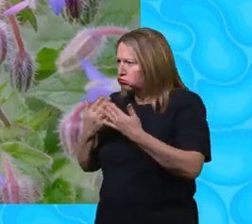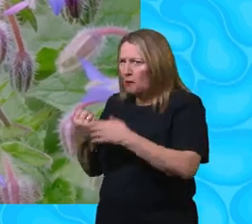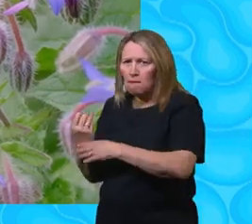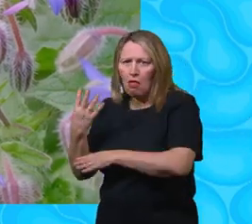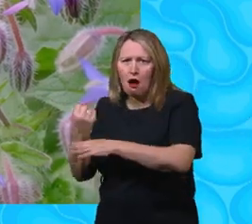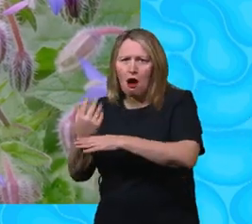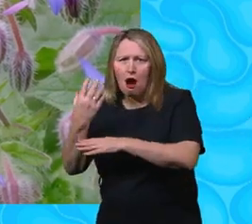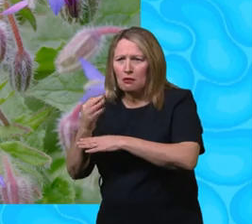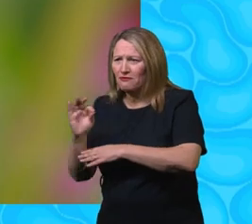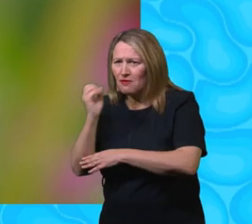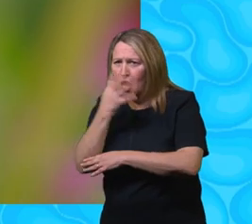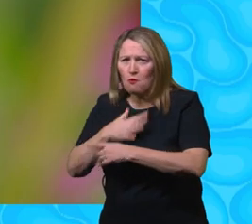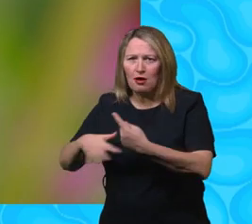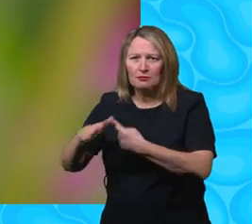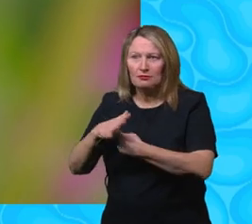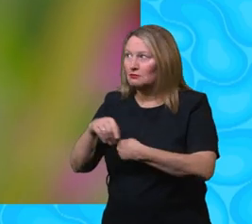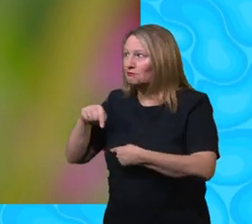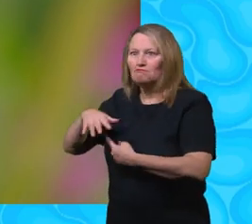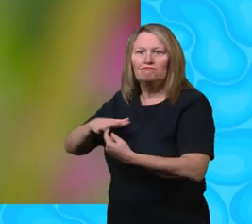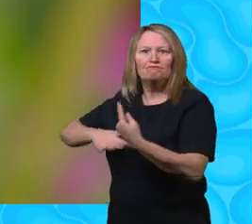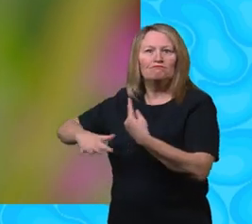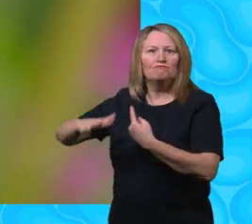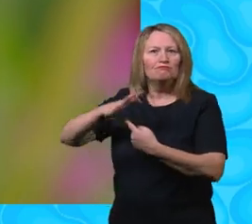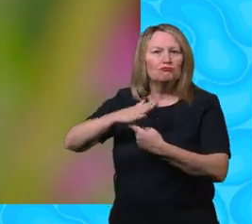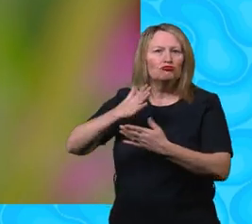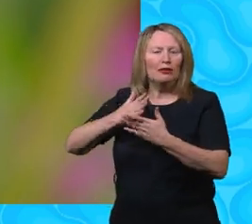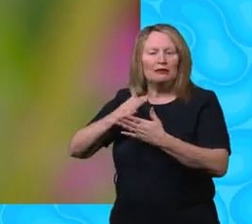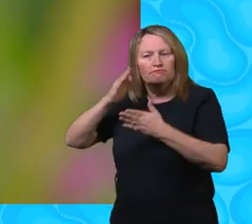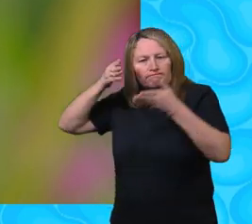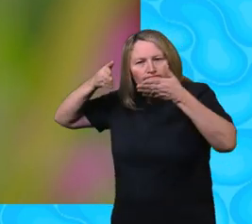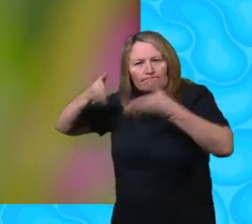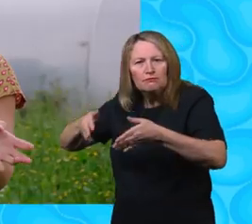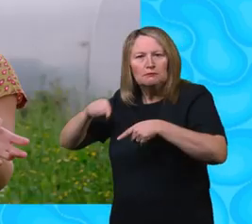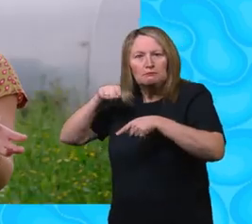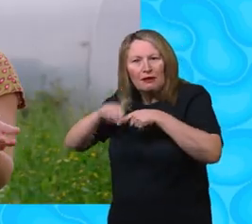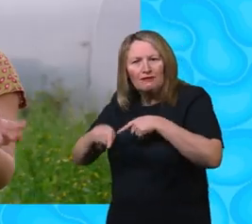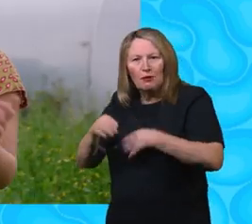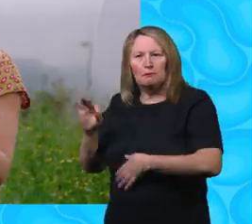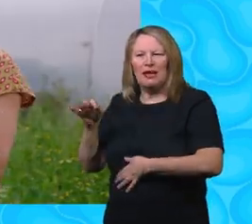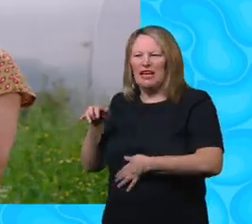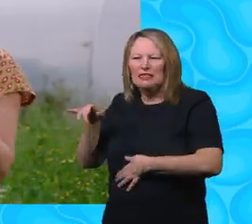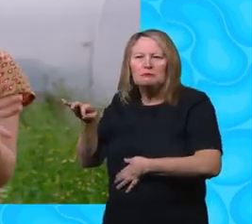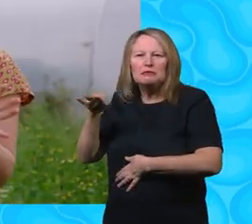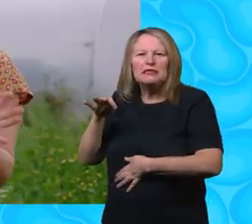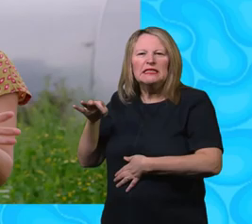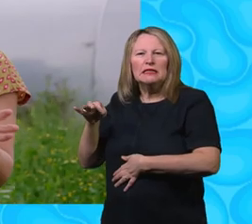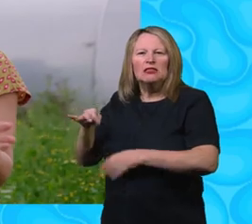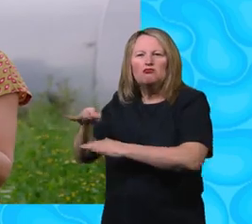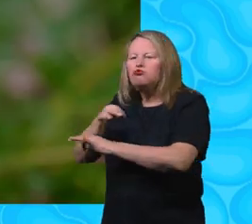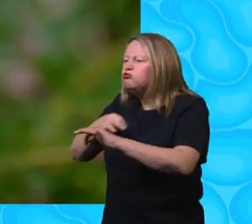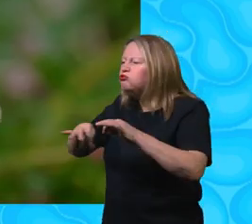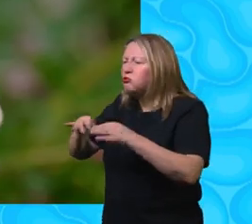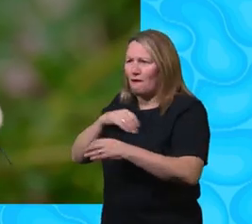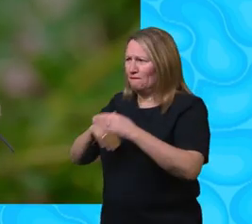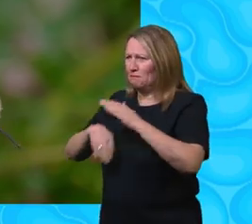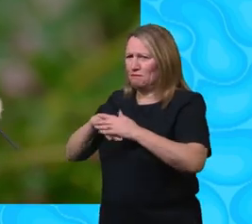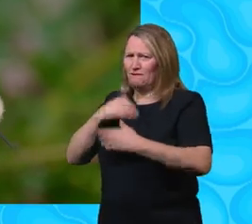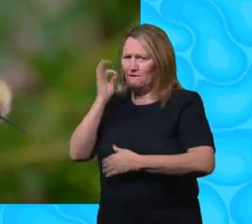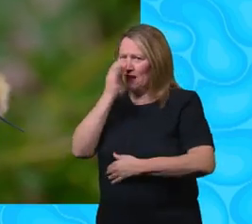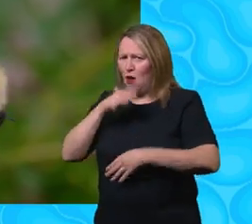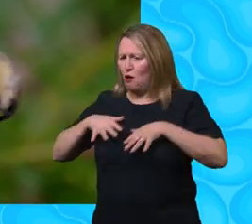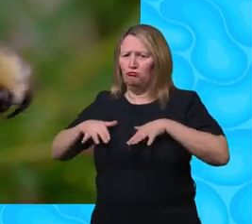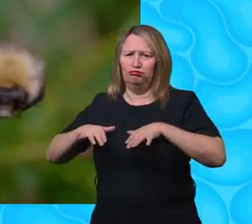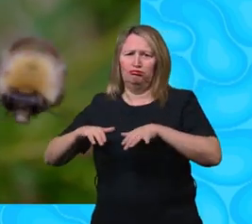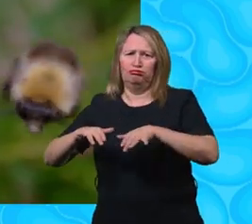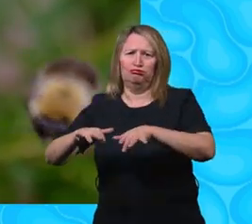Well, this project has been specifically designed to be a safe place for insects like bumble bees to thrive. And it's absolutely full of flowers and